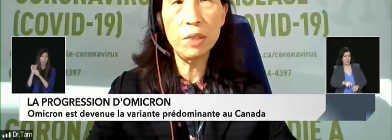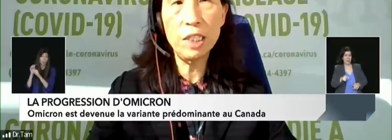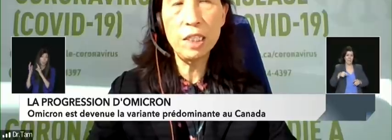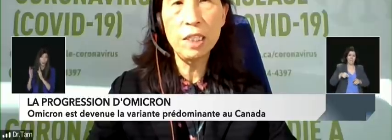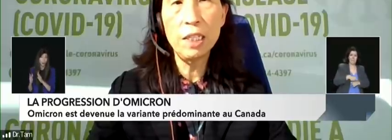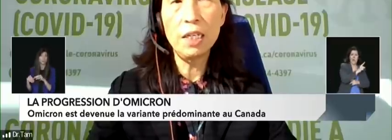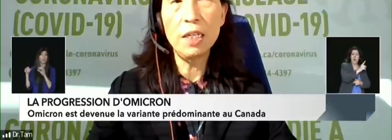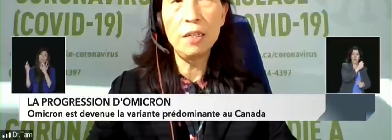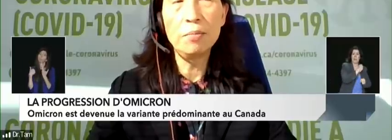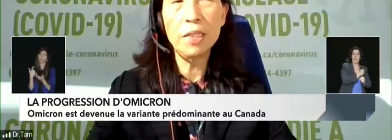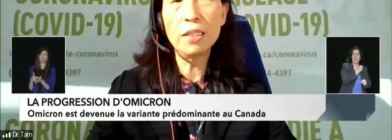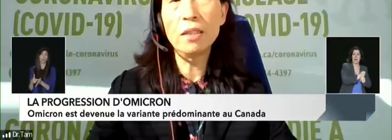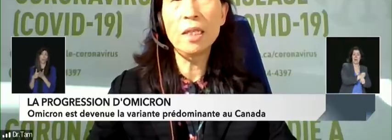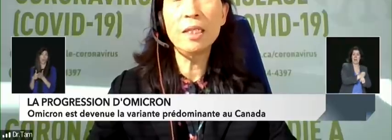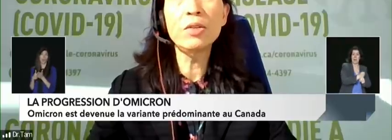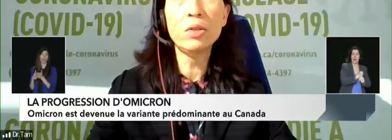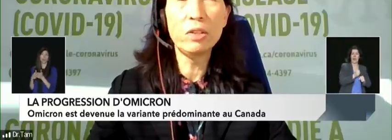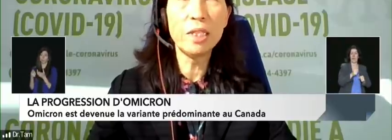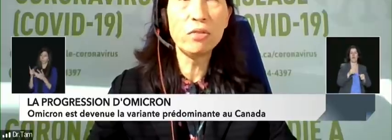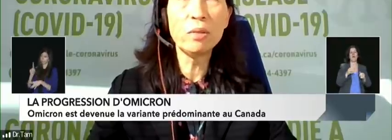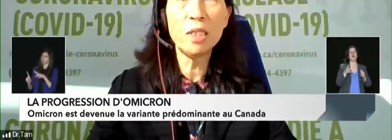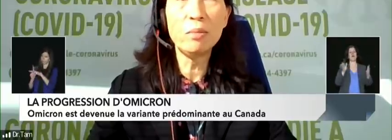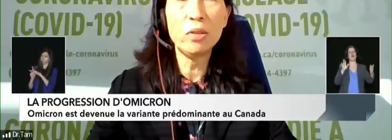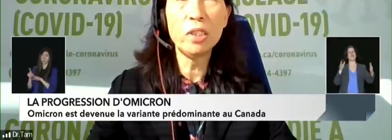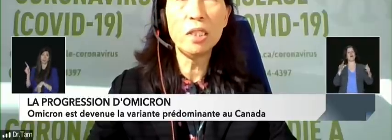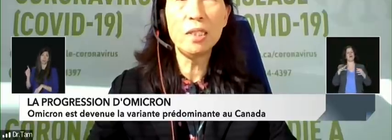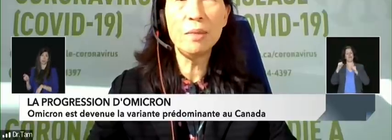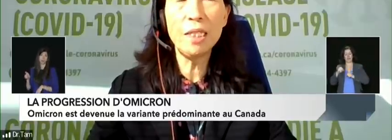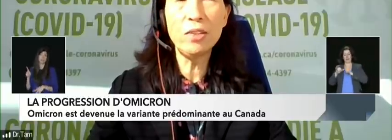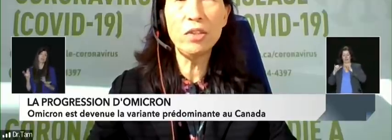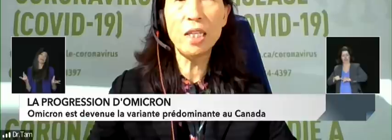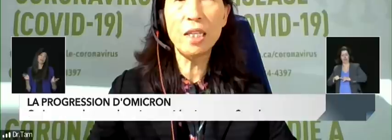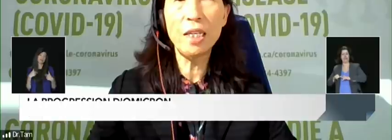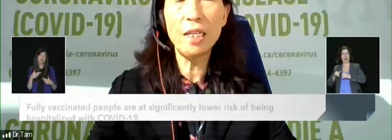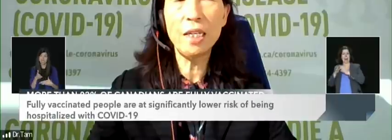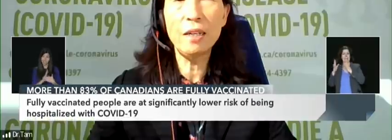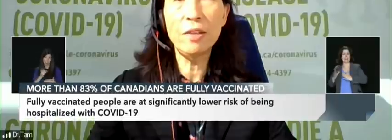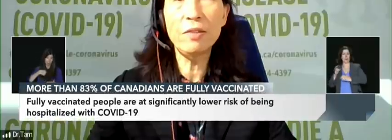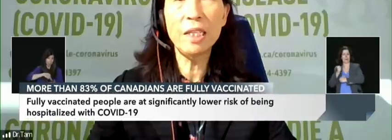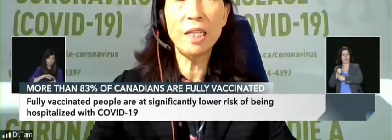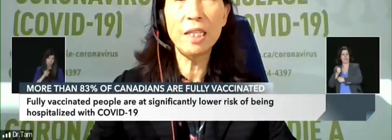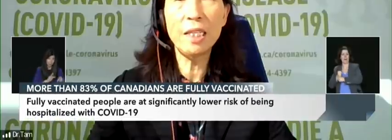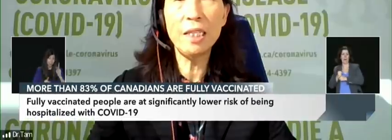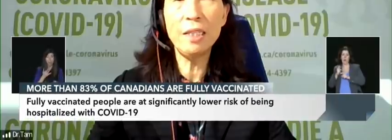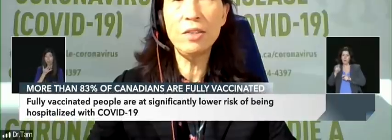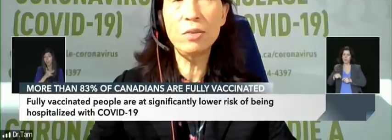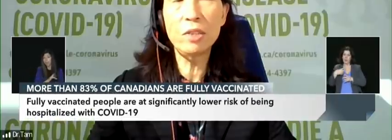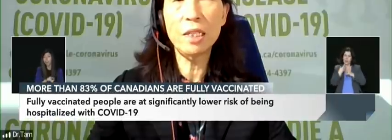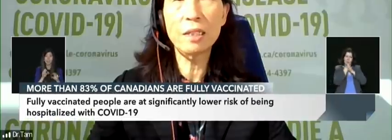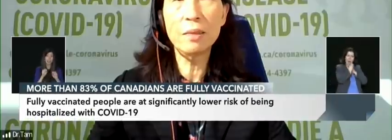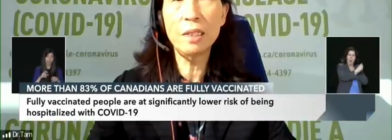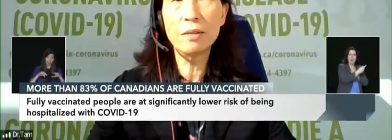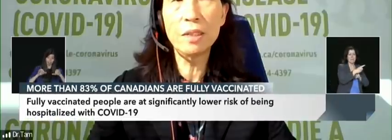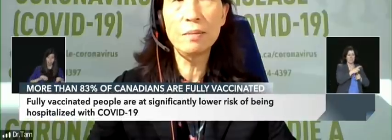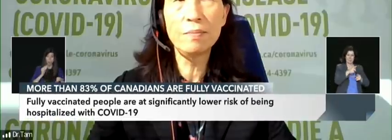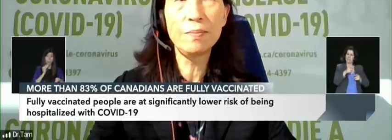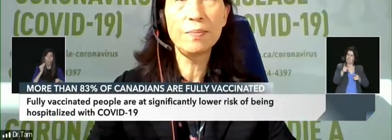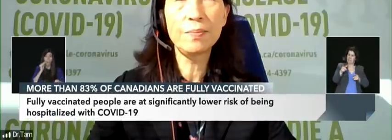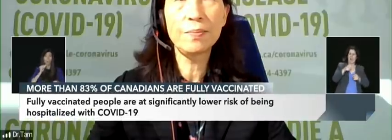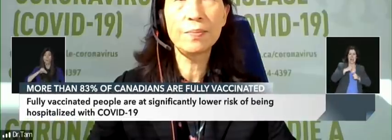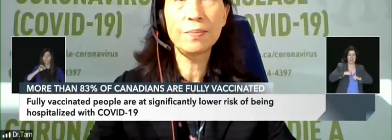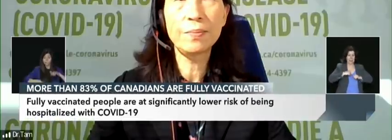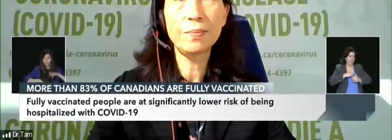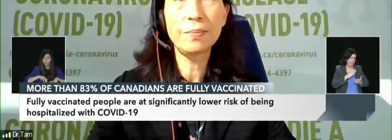who can telework, is also extremely important in making sure that they have everything that they need to protect themselves.